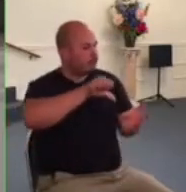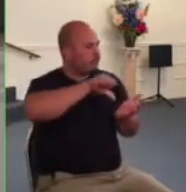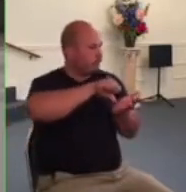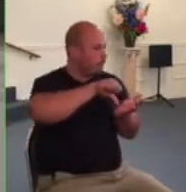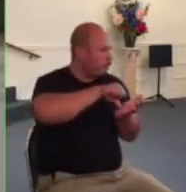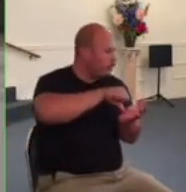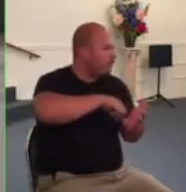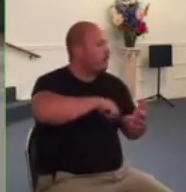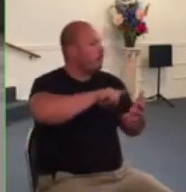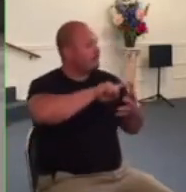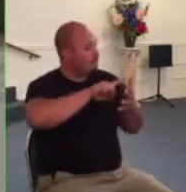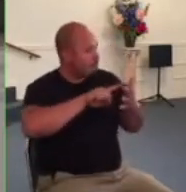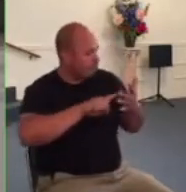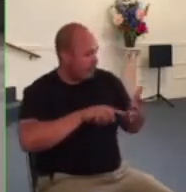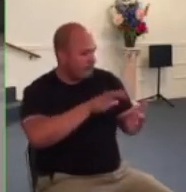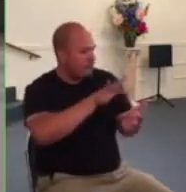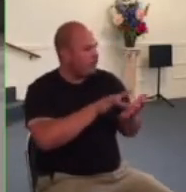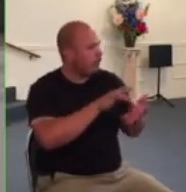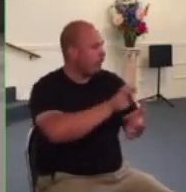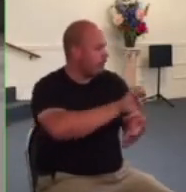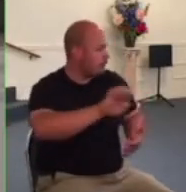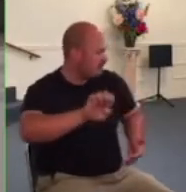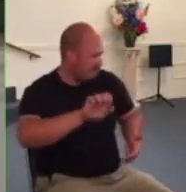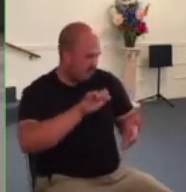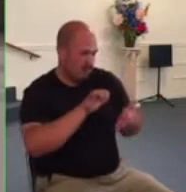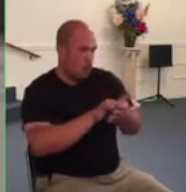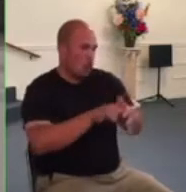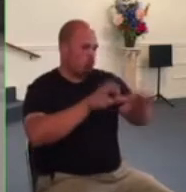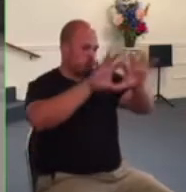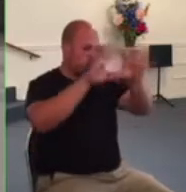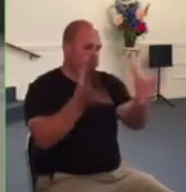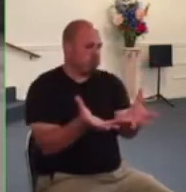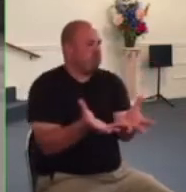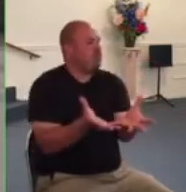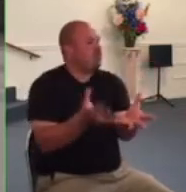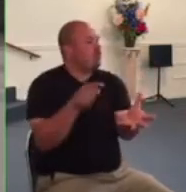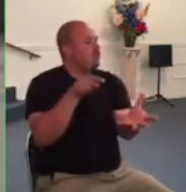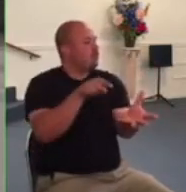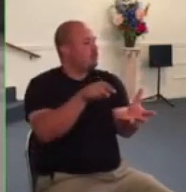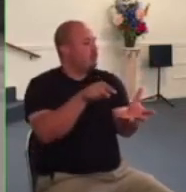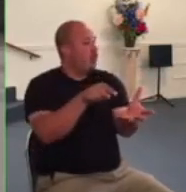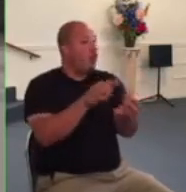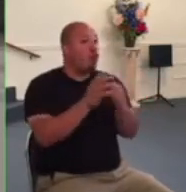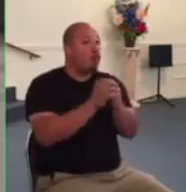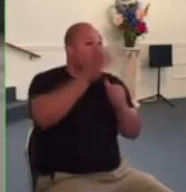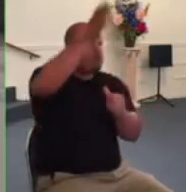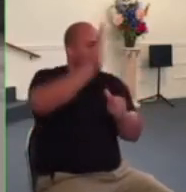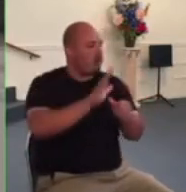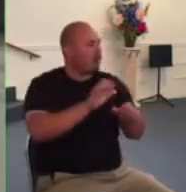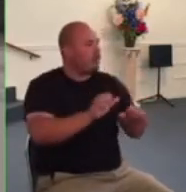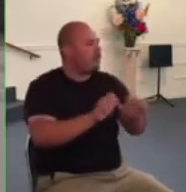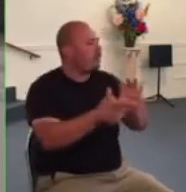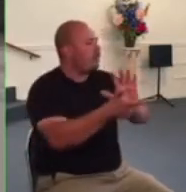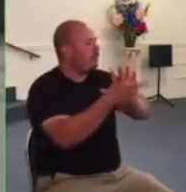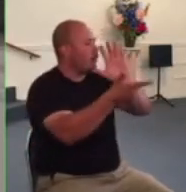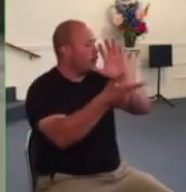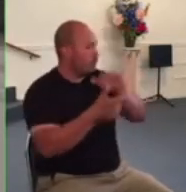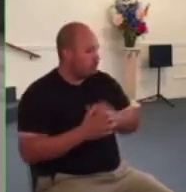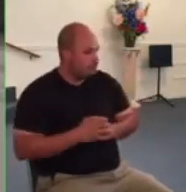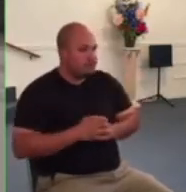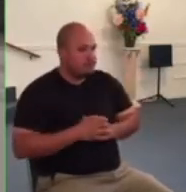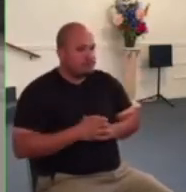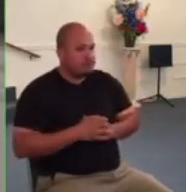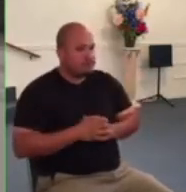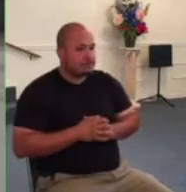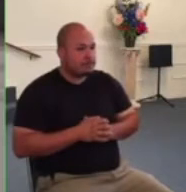law in some way just meeting together to worship god can be illegal in many cases in those nations and so the church there